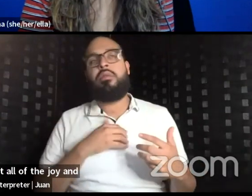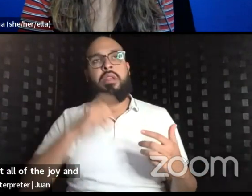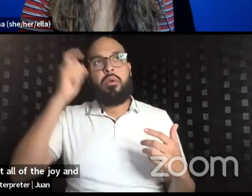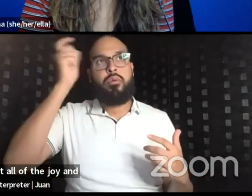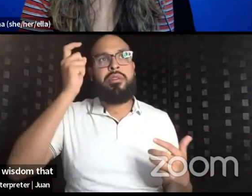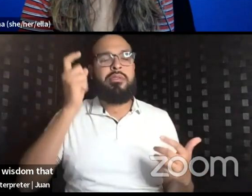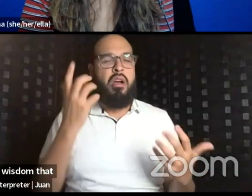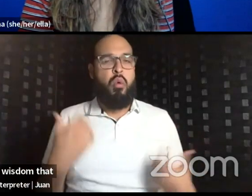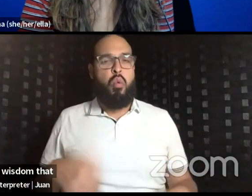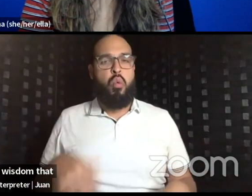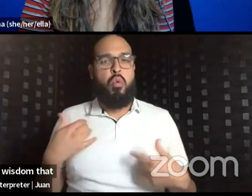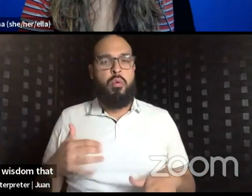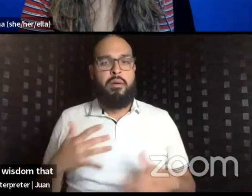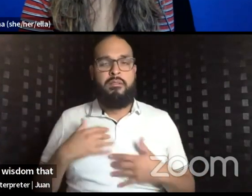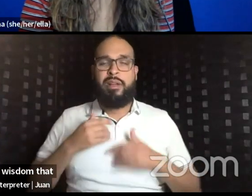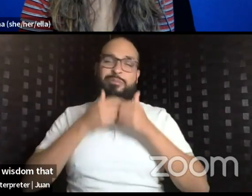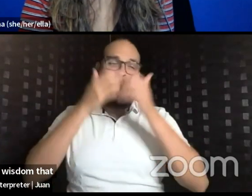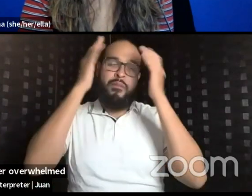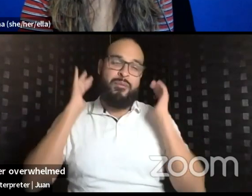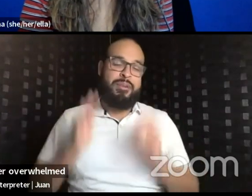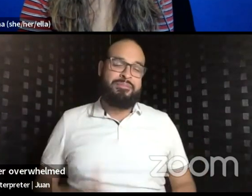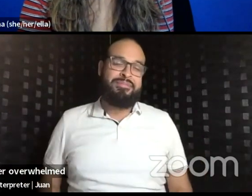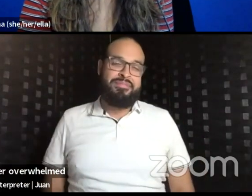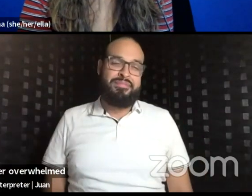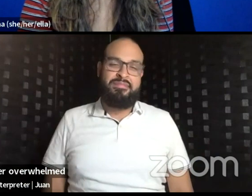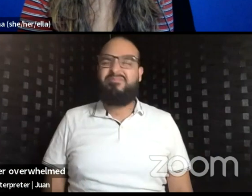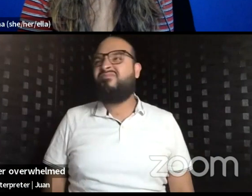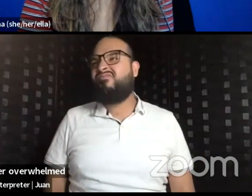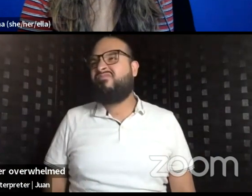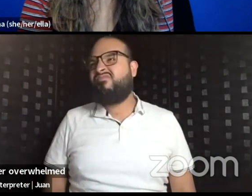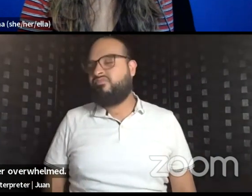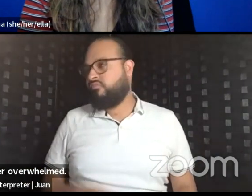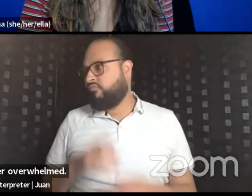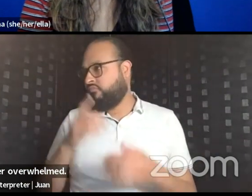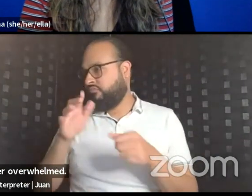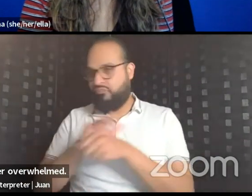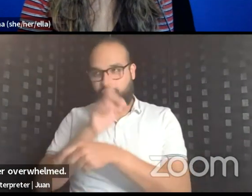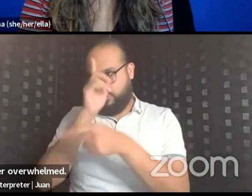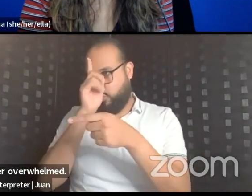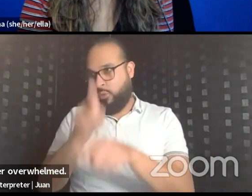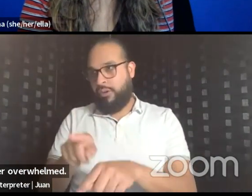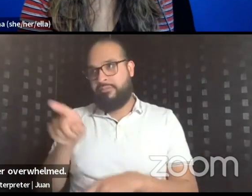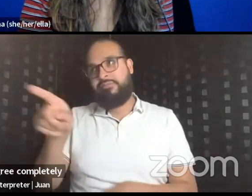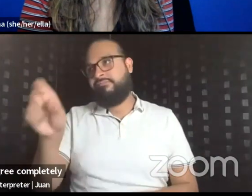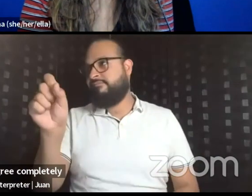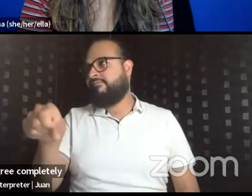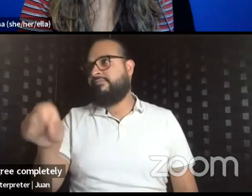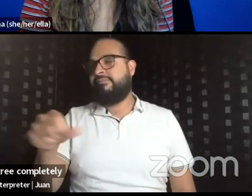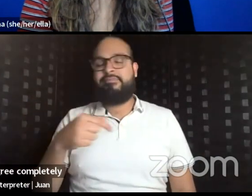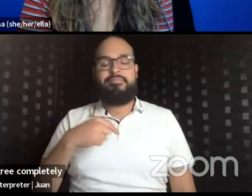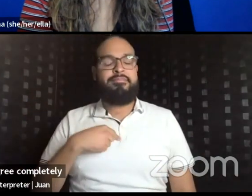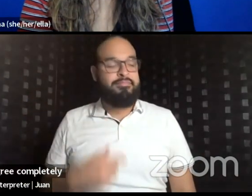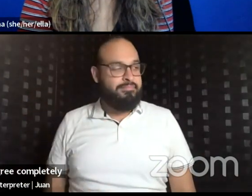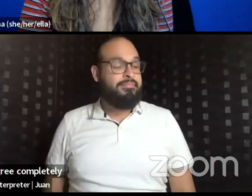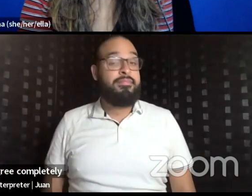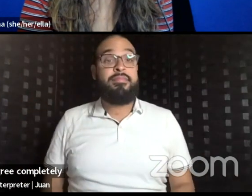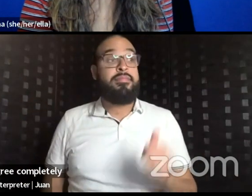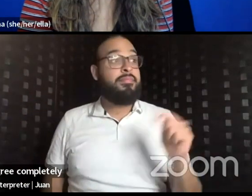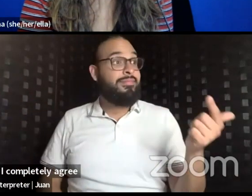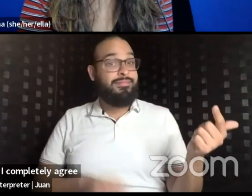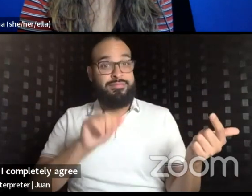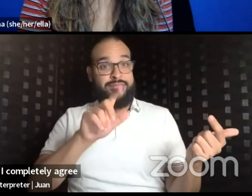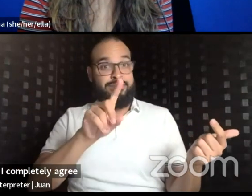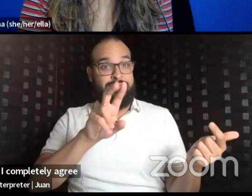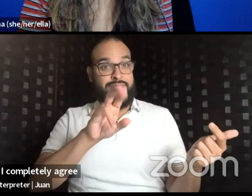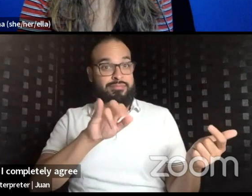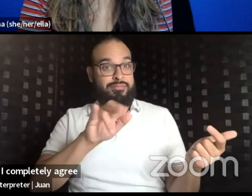I'm overwhelmed. I have to completely agree, completely agree. Adriana, what's on your mind